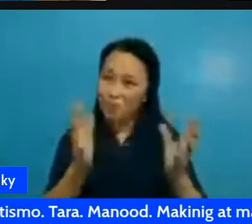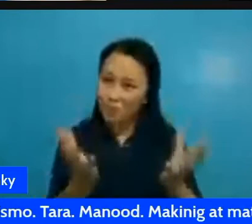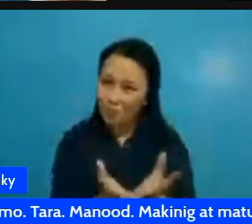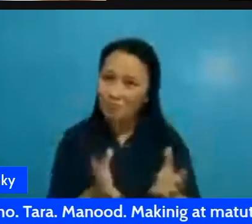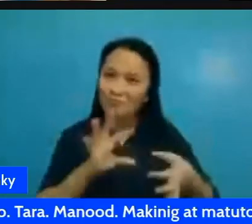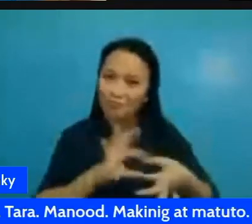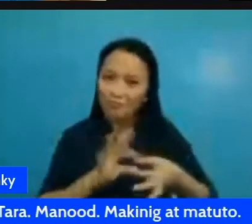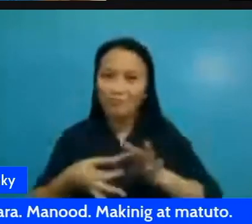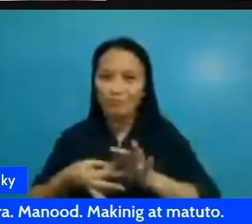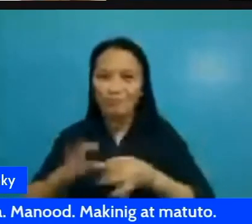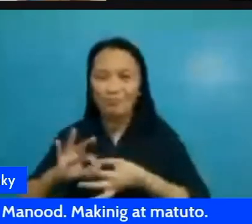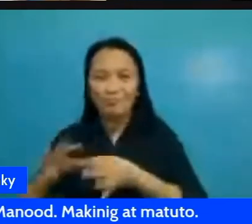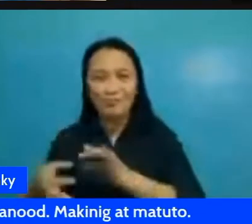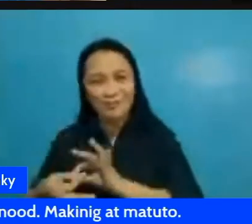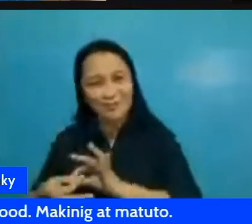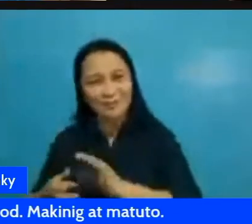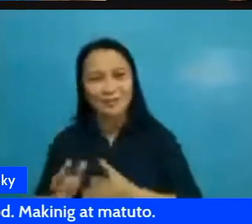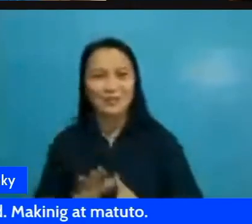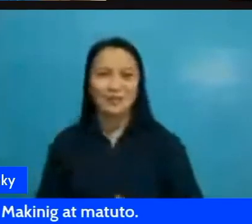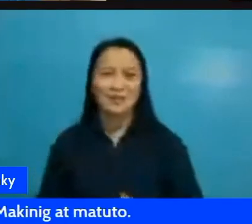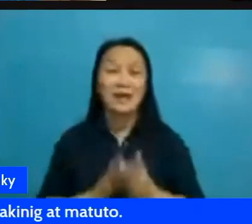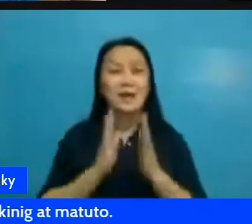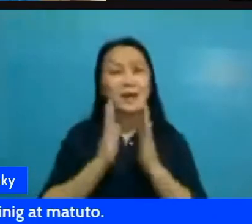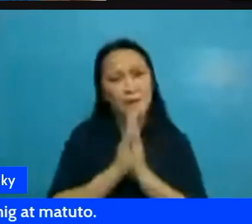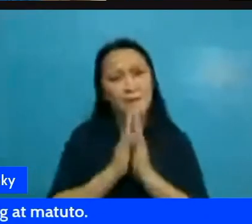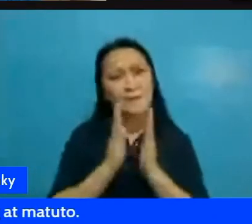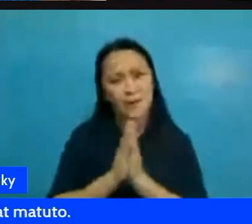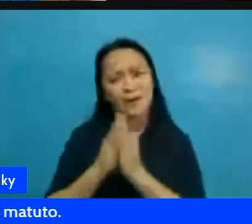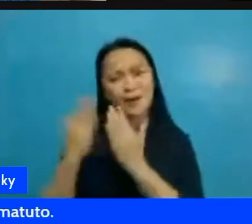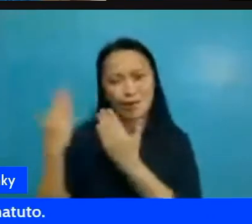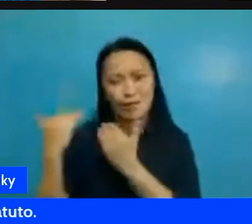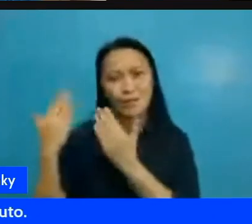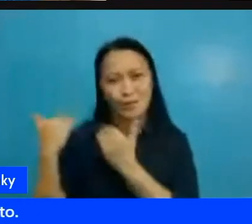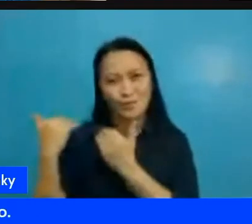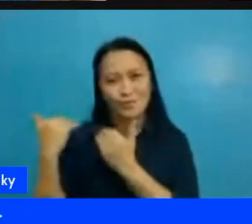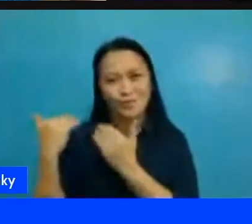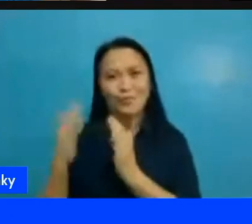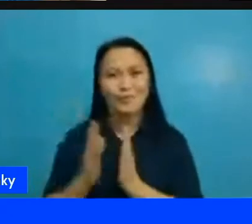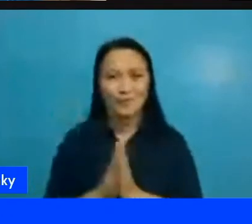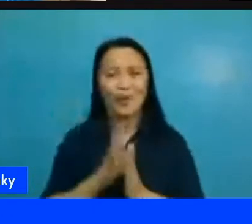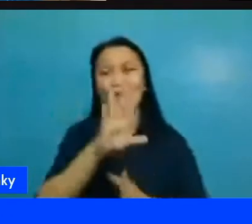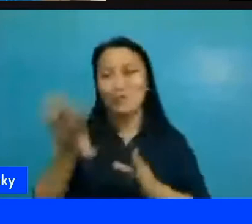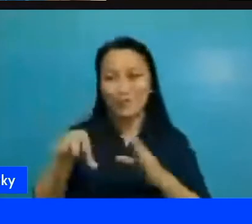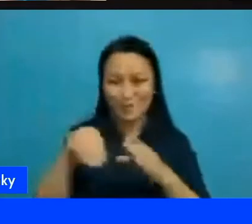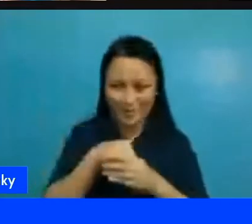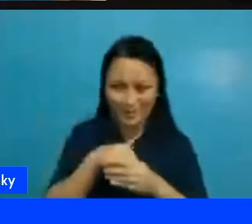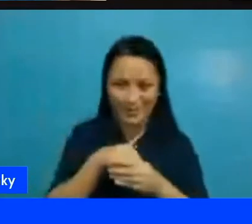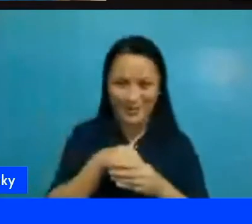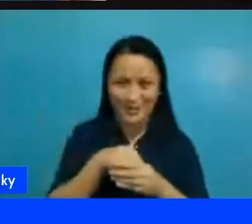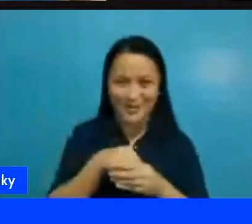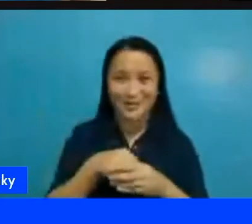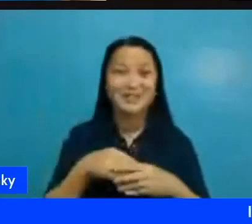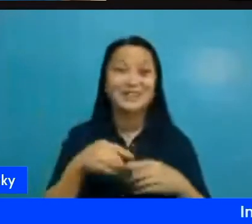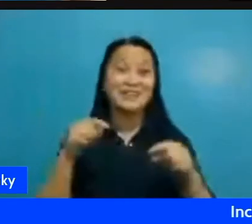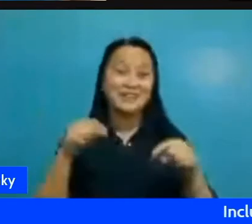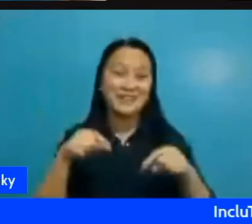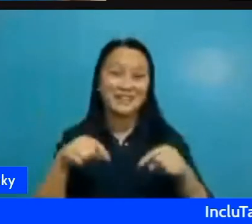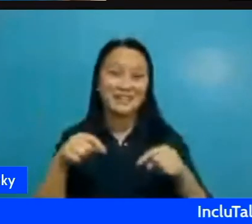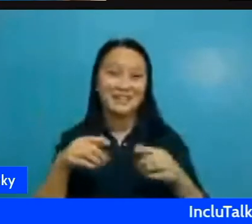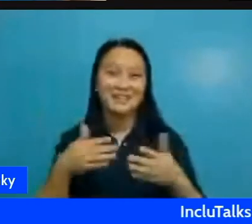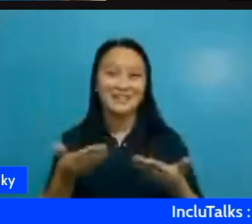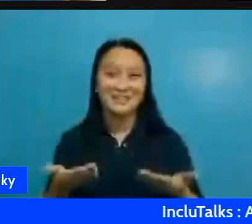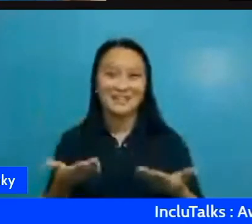i pray and hope that derek will join his brother onto the world stage once special olympics world game